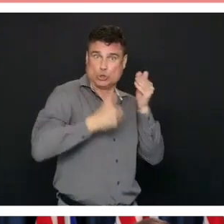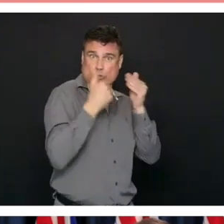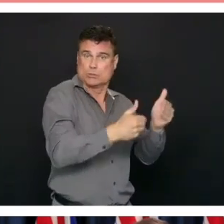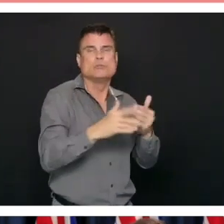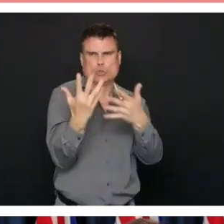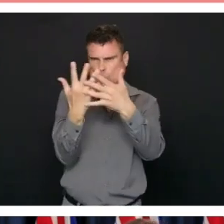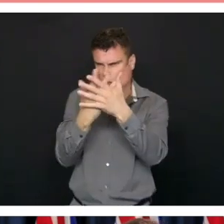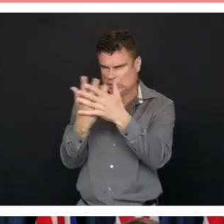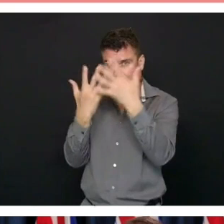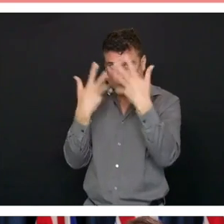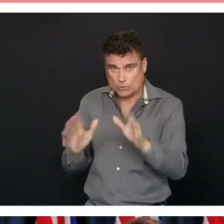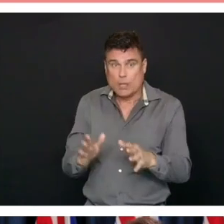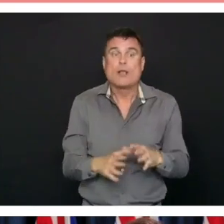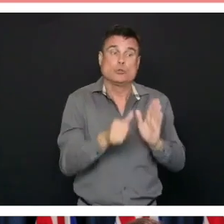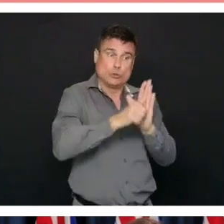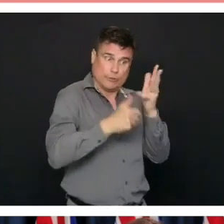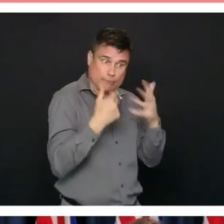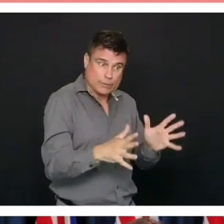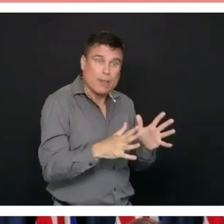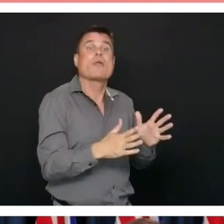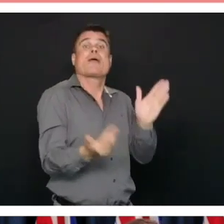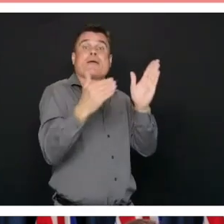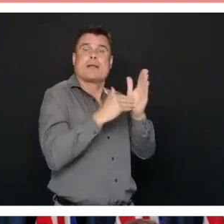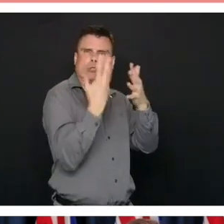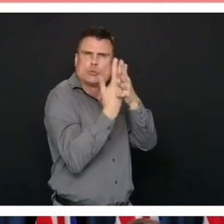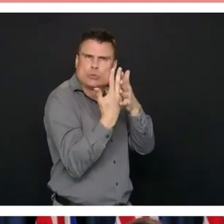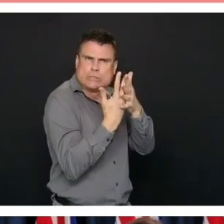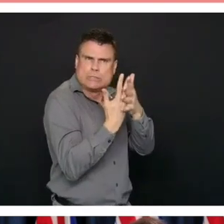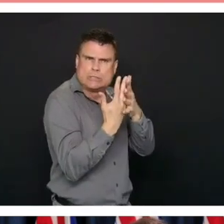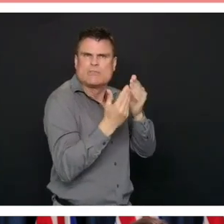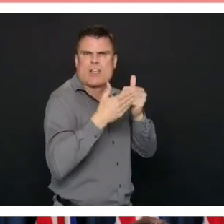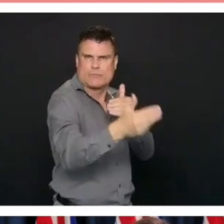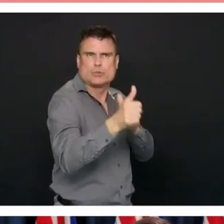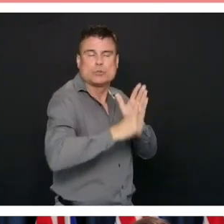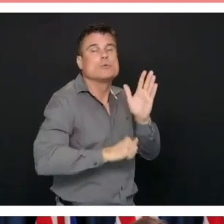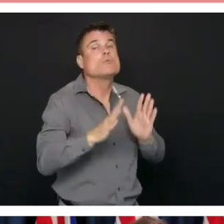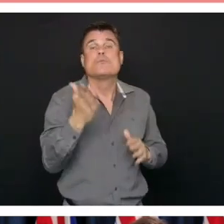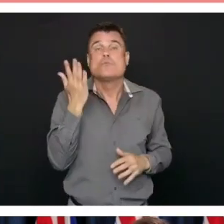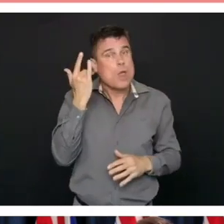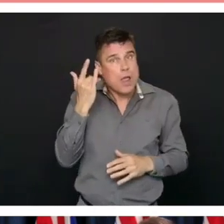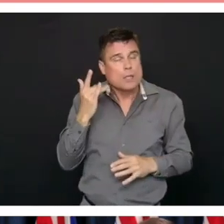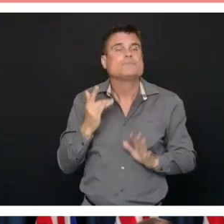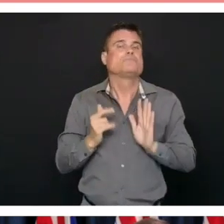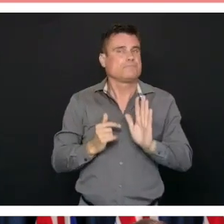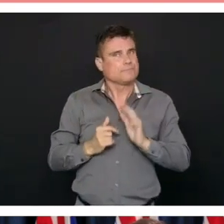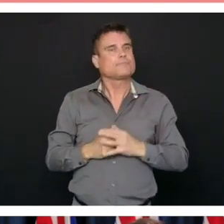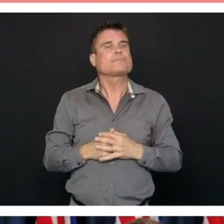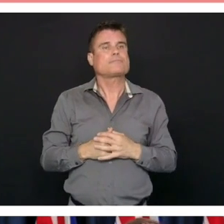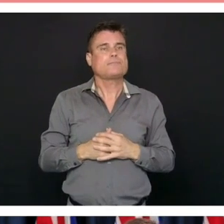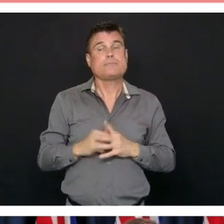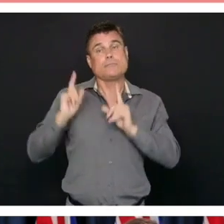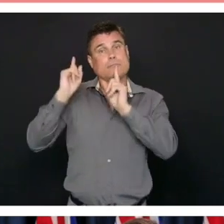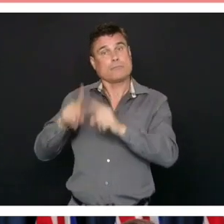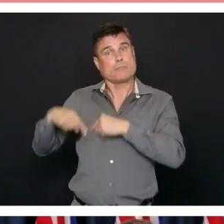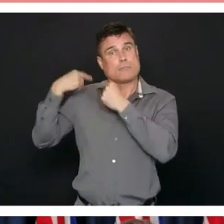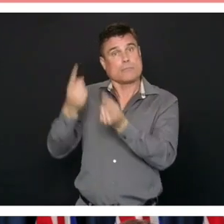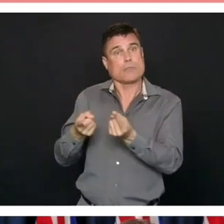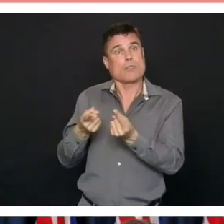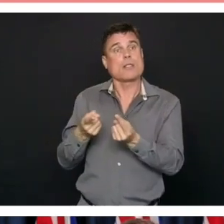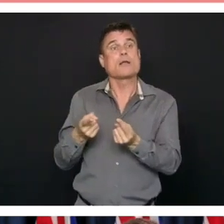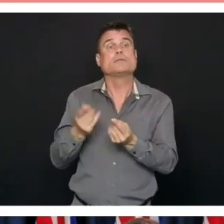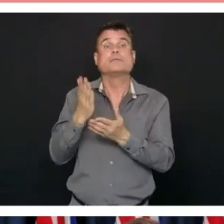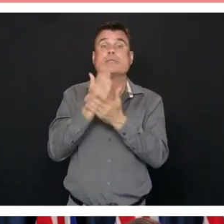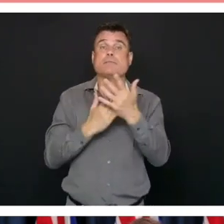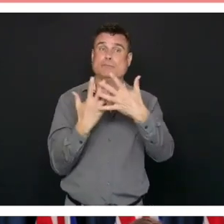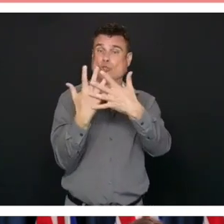This is very important because in addition to surgeries lost, fact that we've done considerably less screening, example, fit tests for